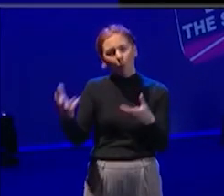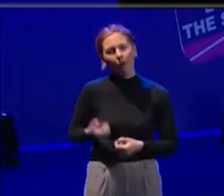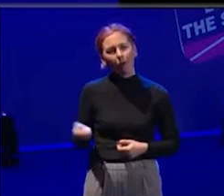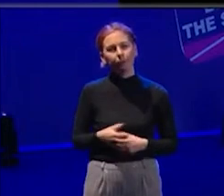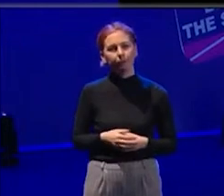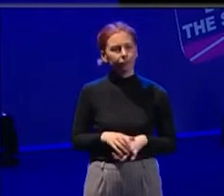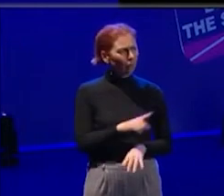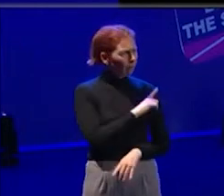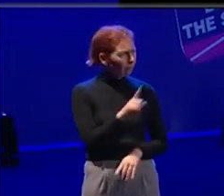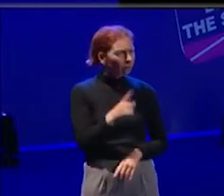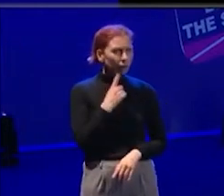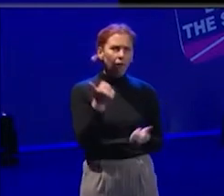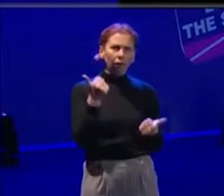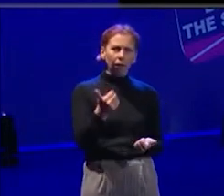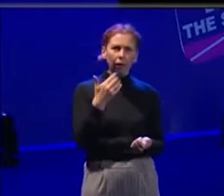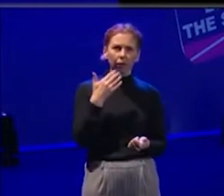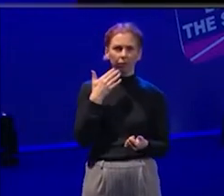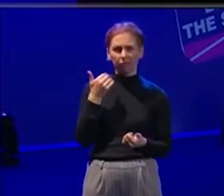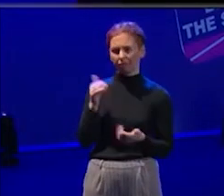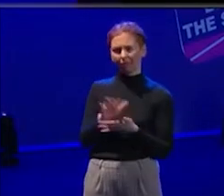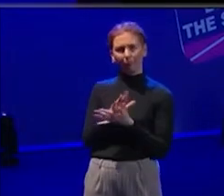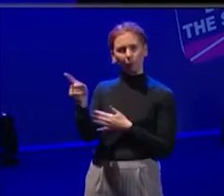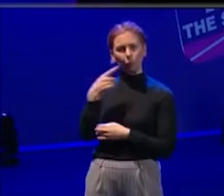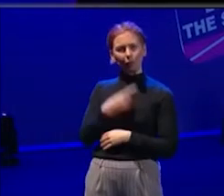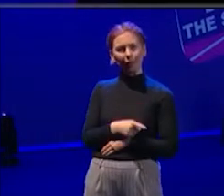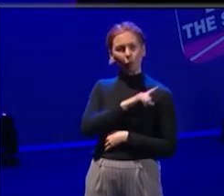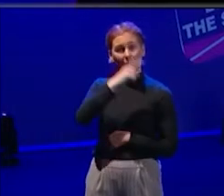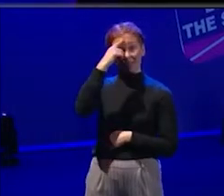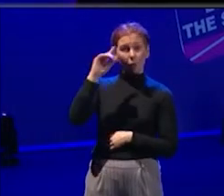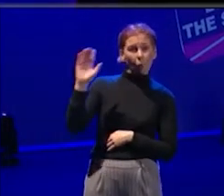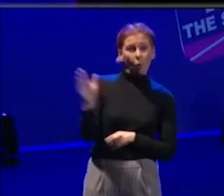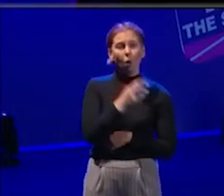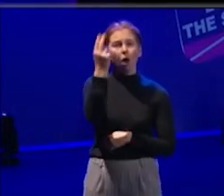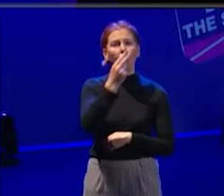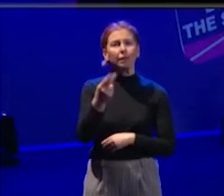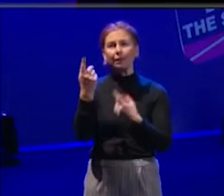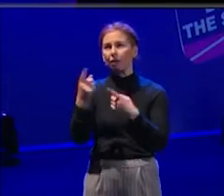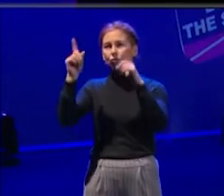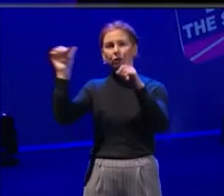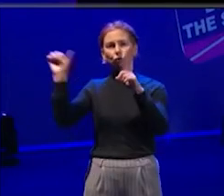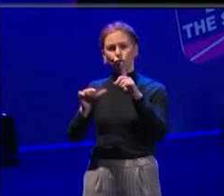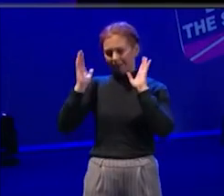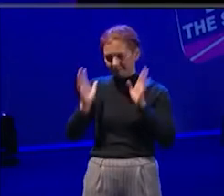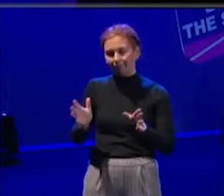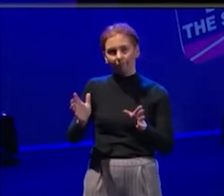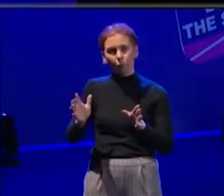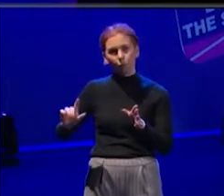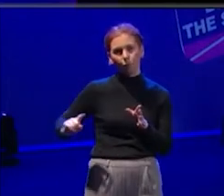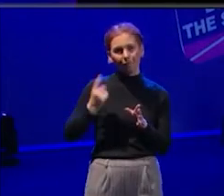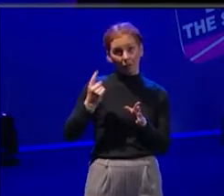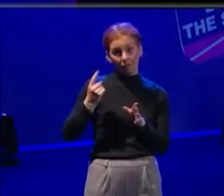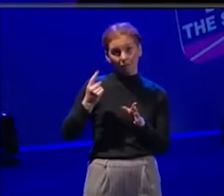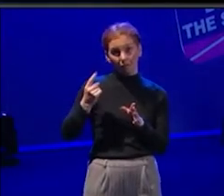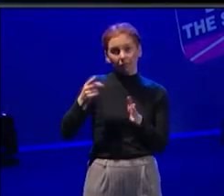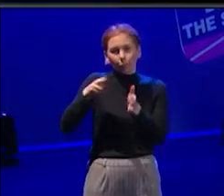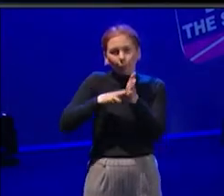I'm glad that you said that, actually, because I think that every artistic director should be, should have to do, like, a normal job before they become an